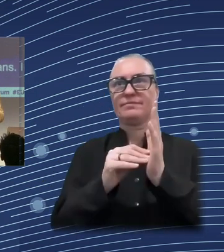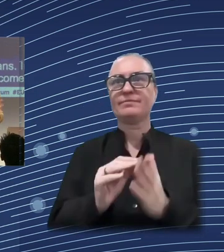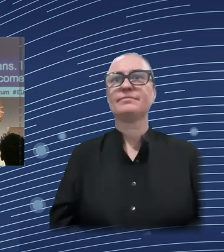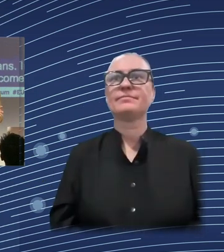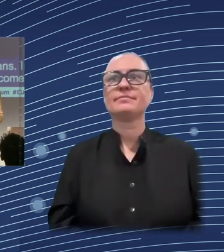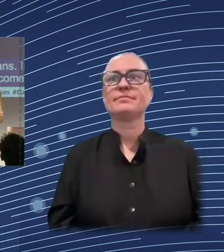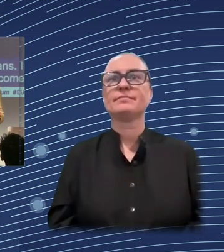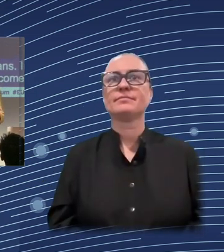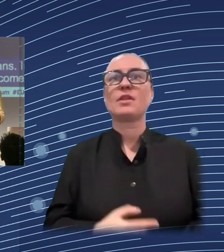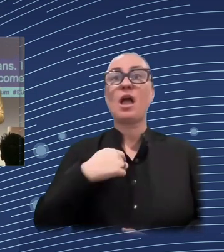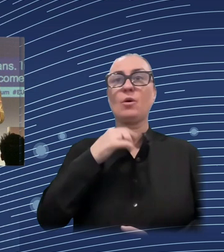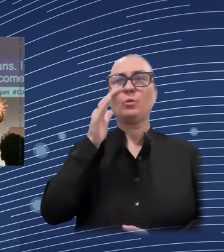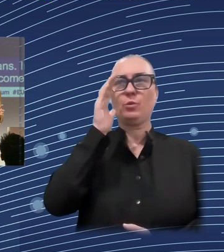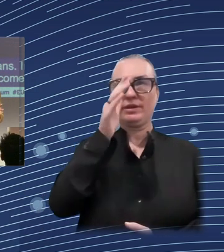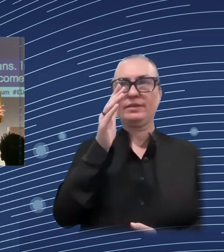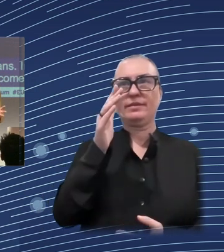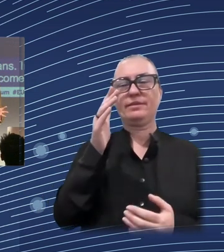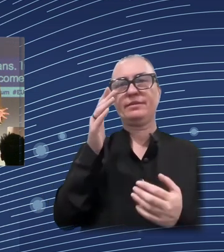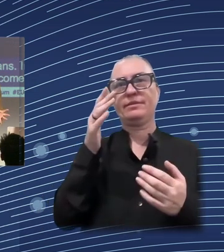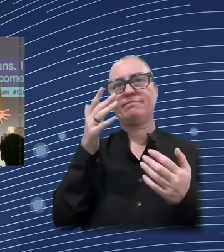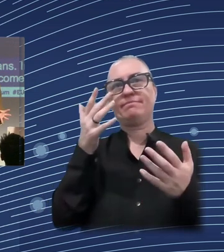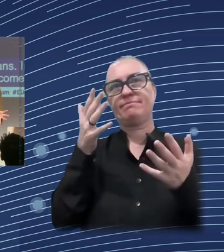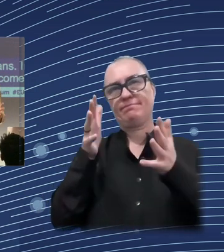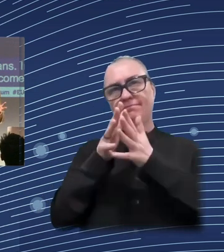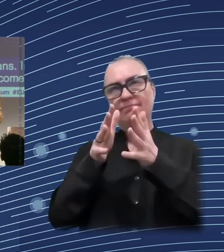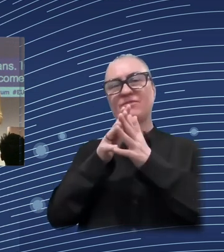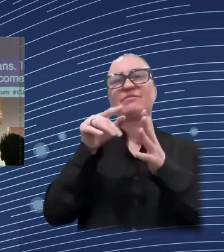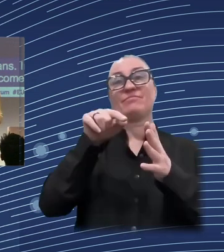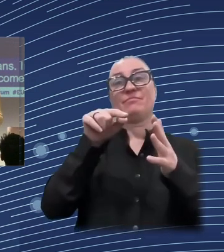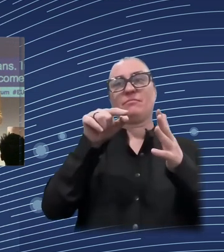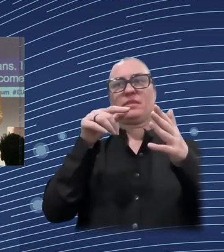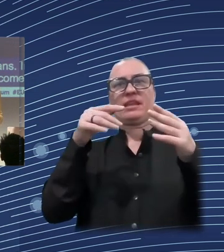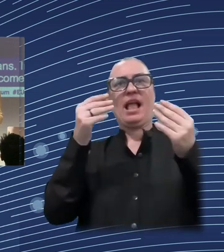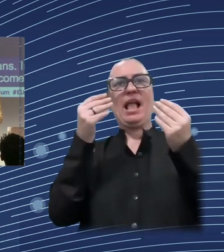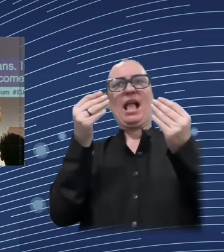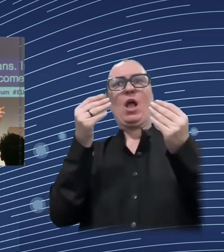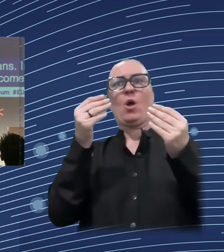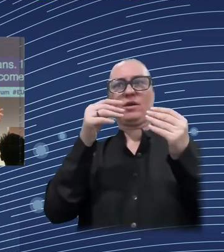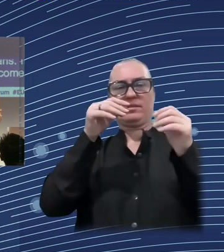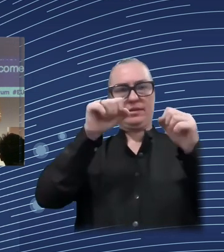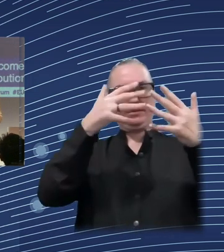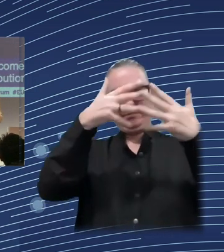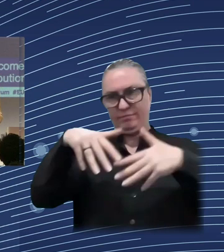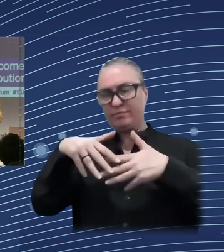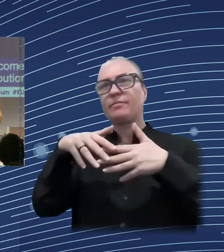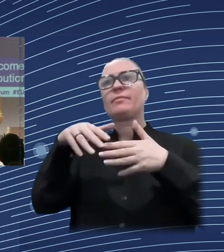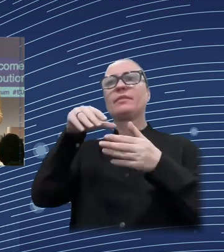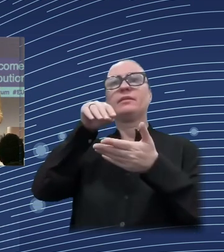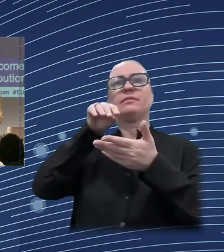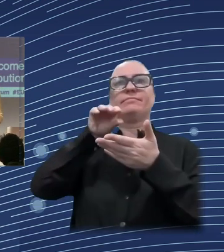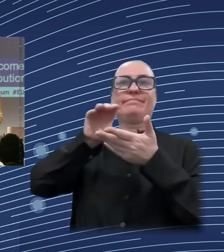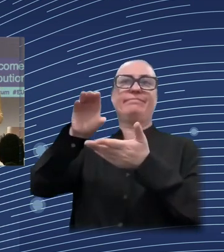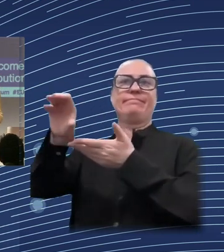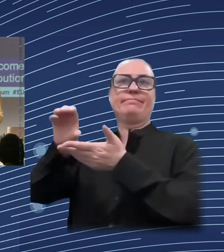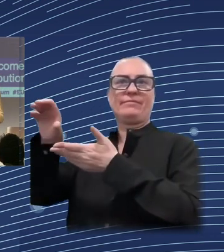The model that underlies all of this distributional impact assessment historically is the switch model. So the switch model has been in existence for